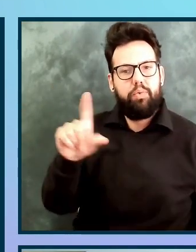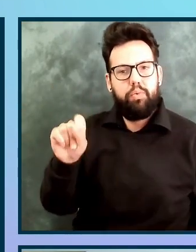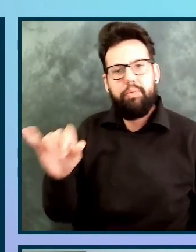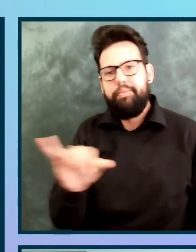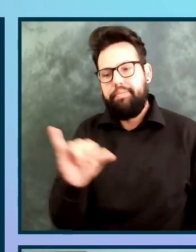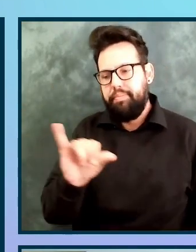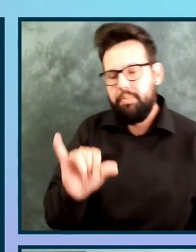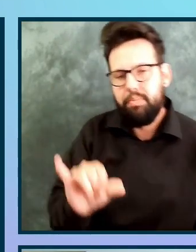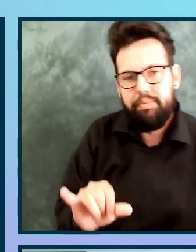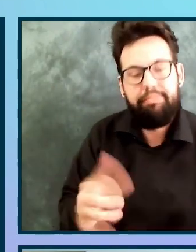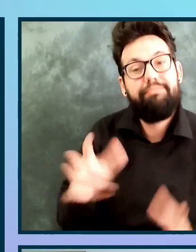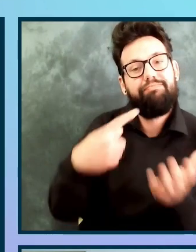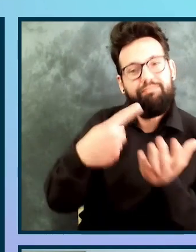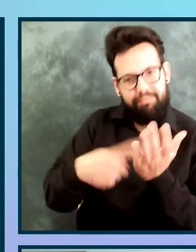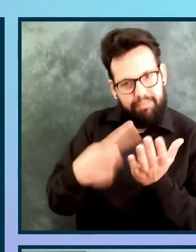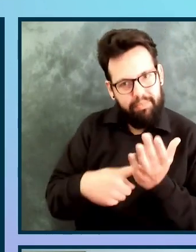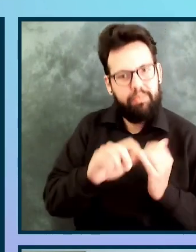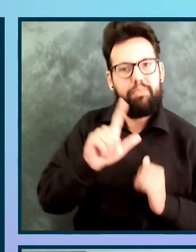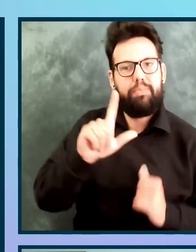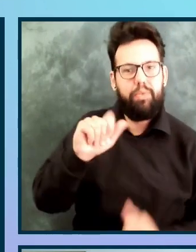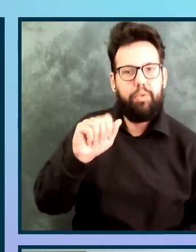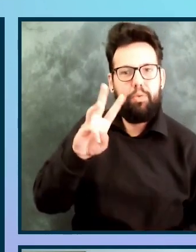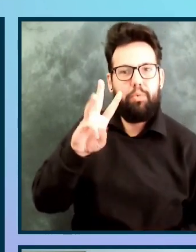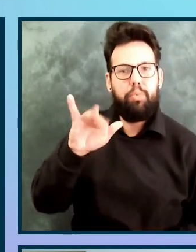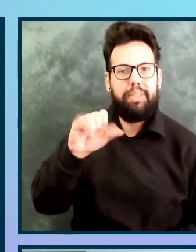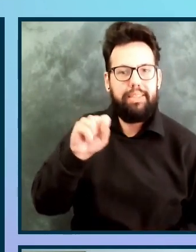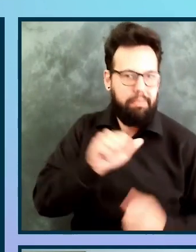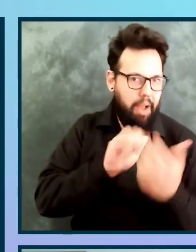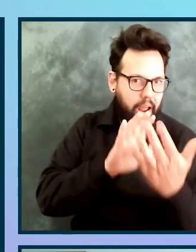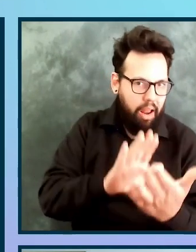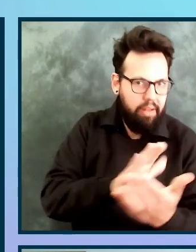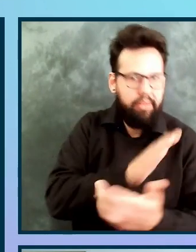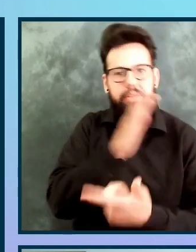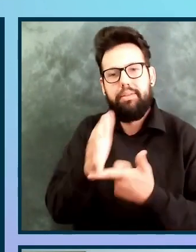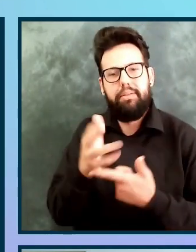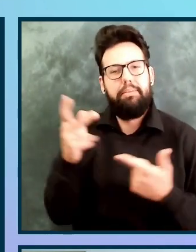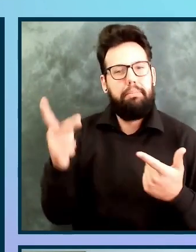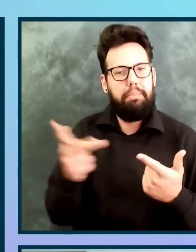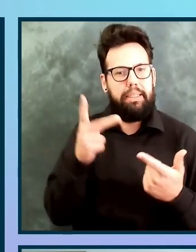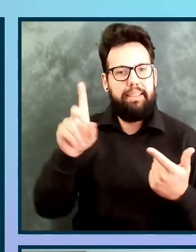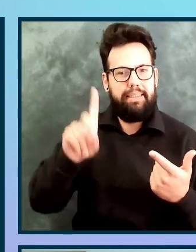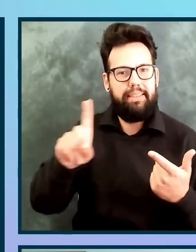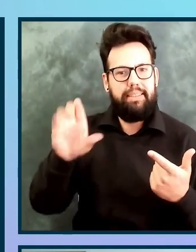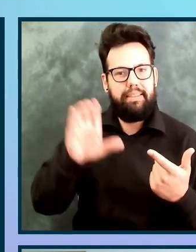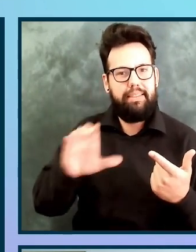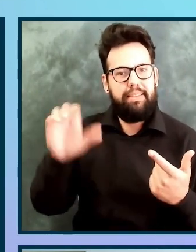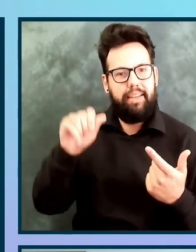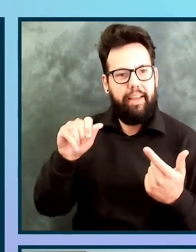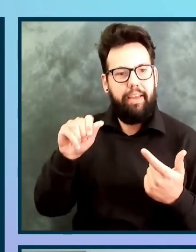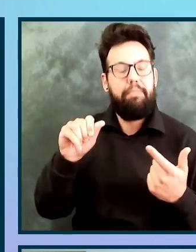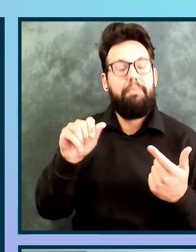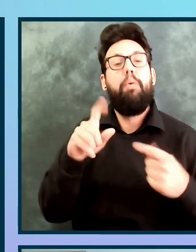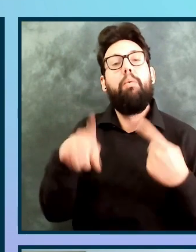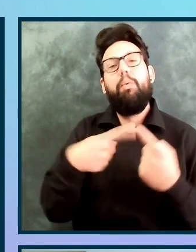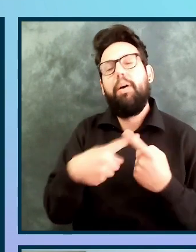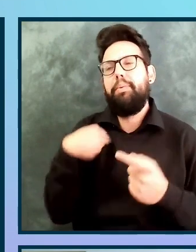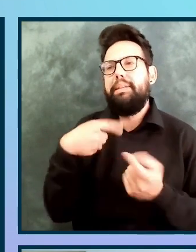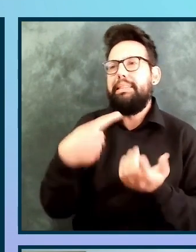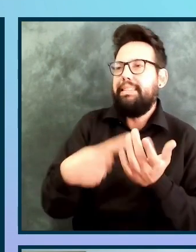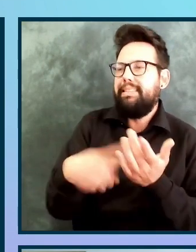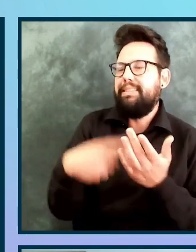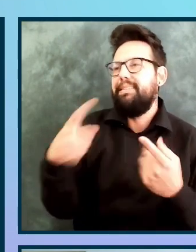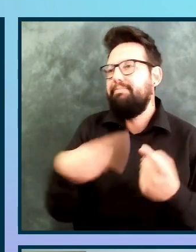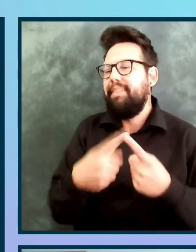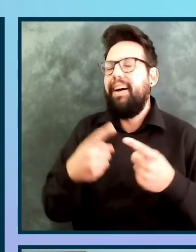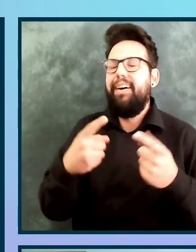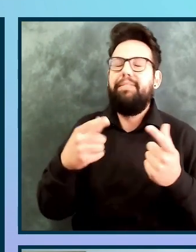We've talked about plan, do, check, act. But you know, when we get to larger organizations and more complex change, what kind of models